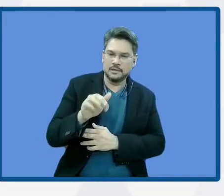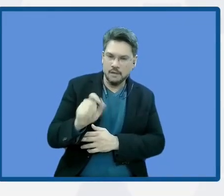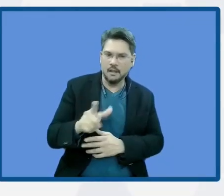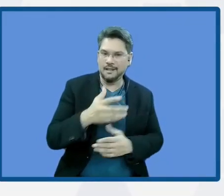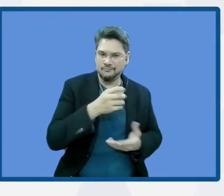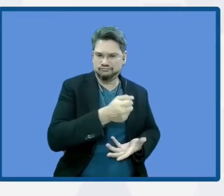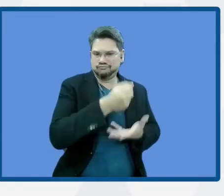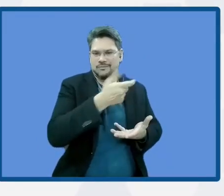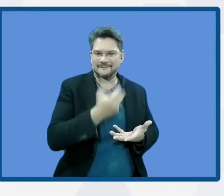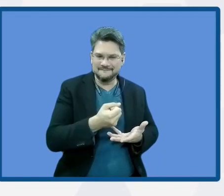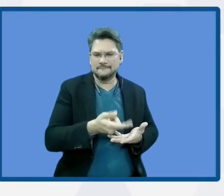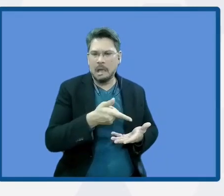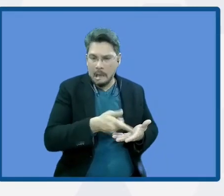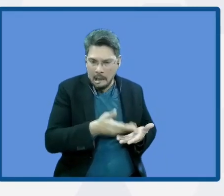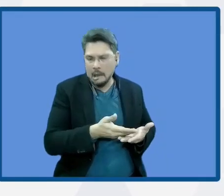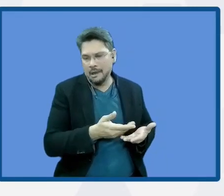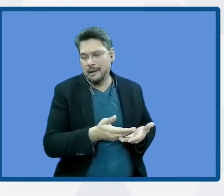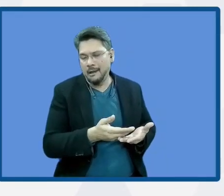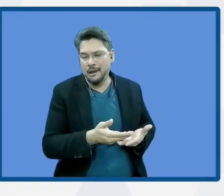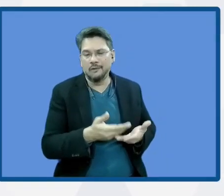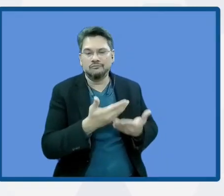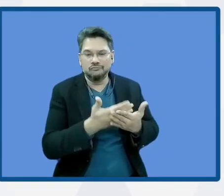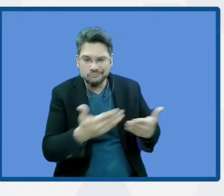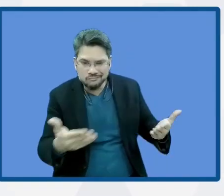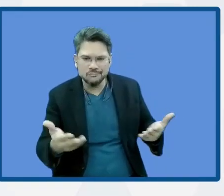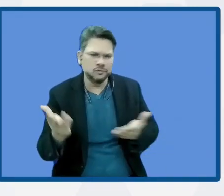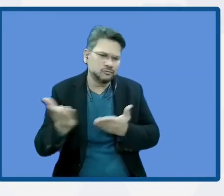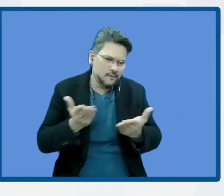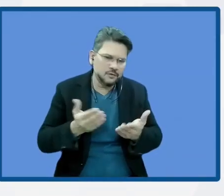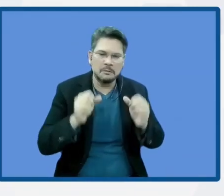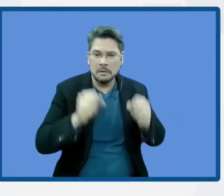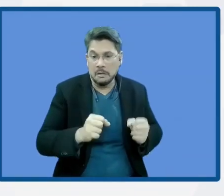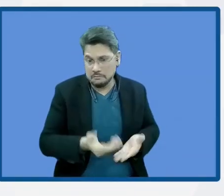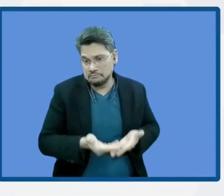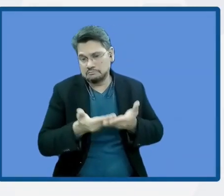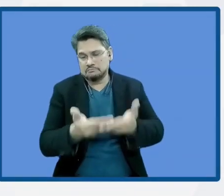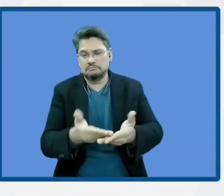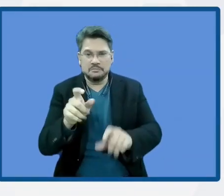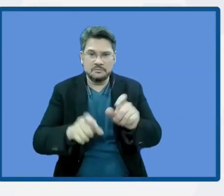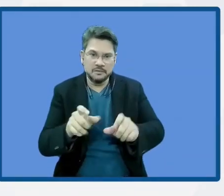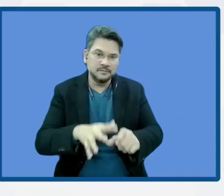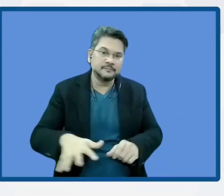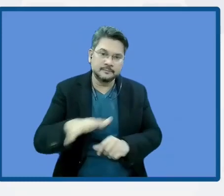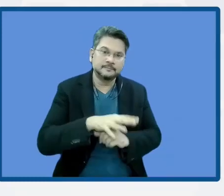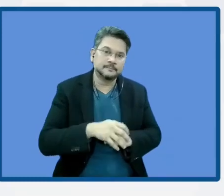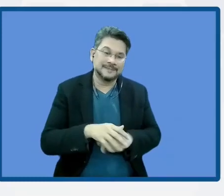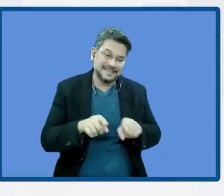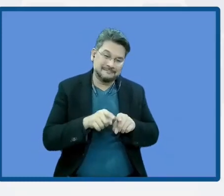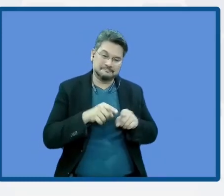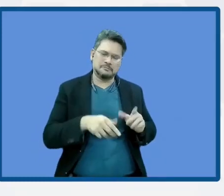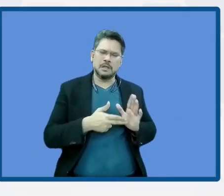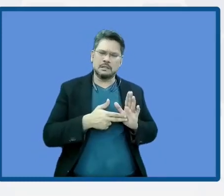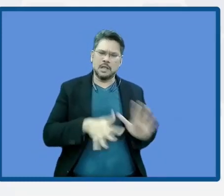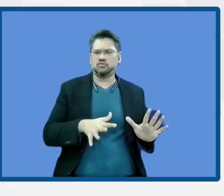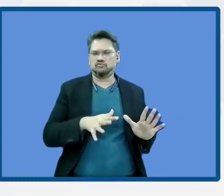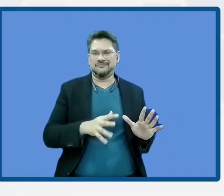We need to start thinking that from having that natural capital in the proper state, having